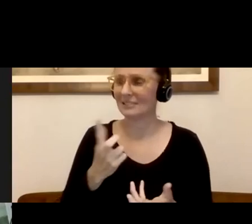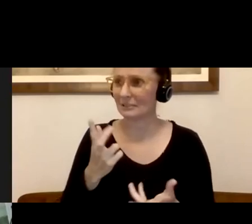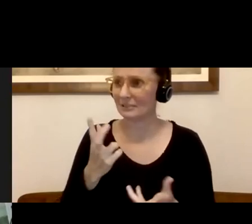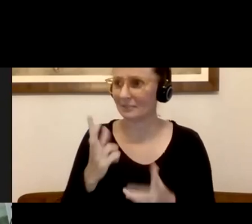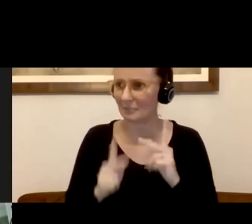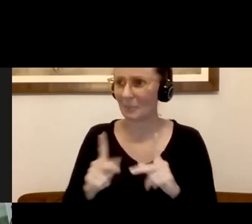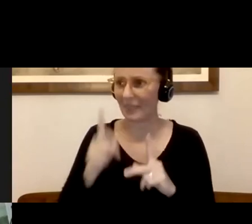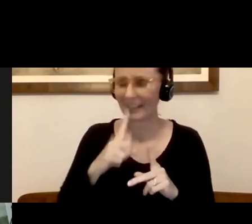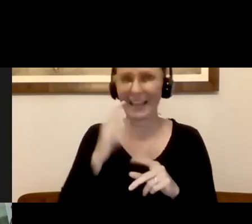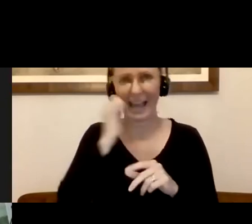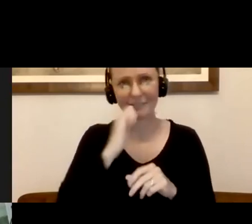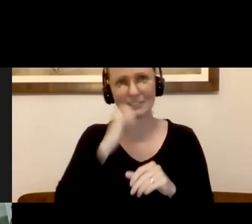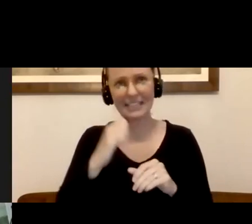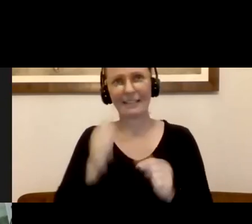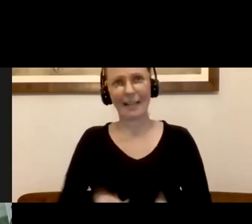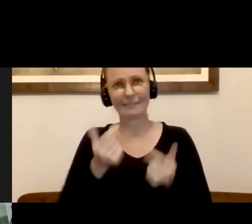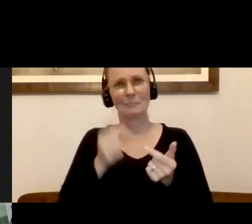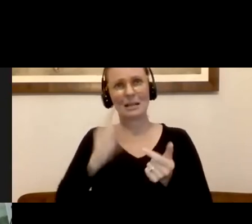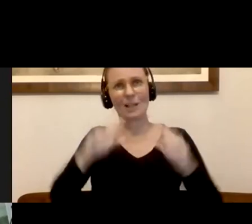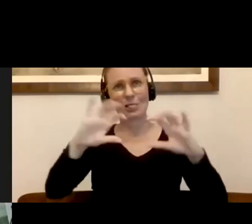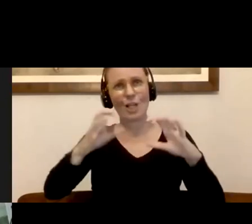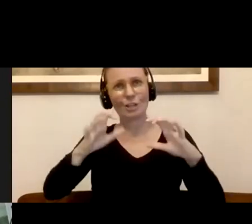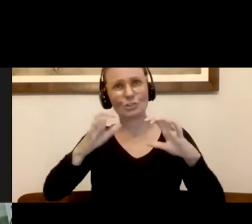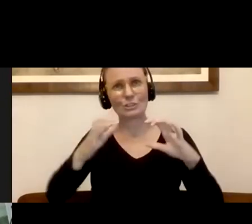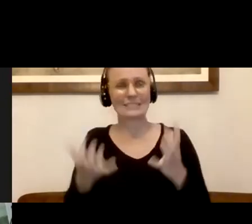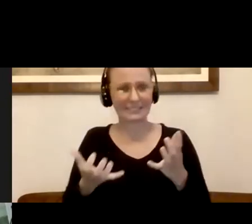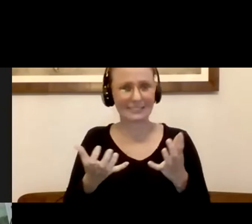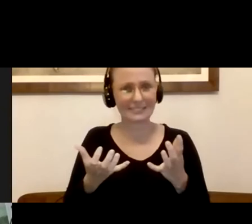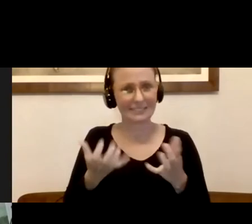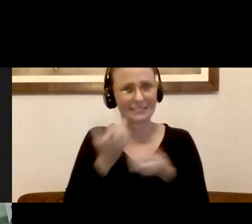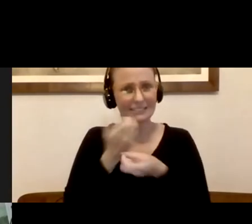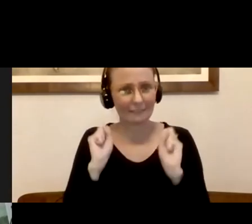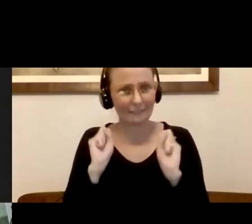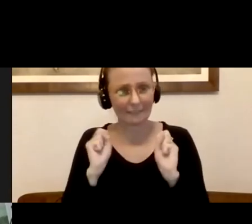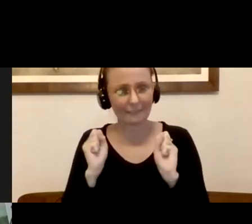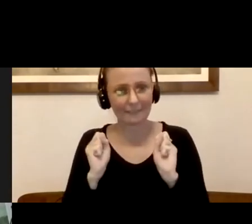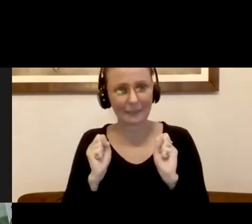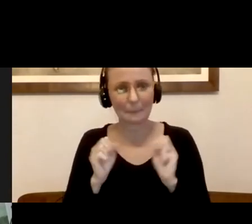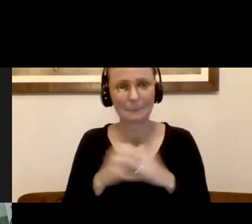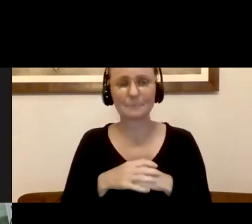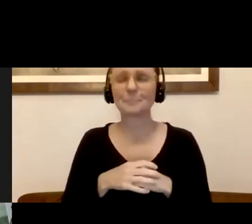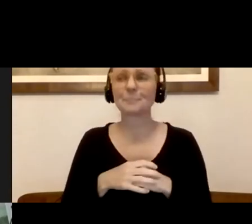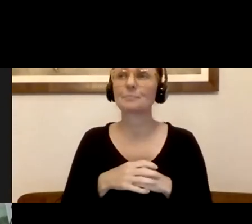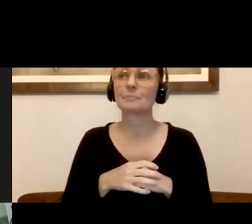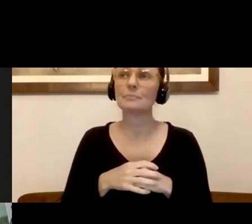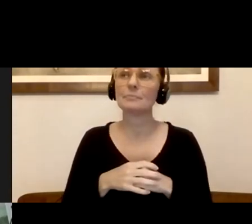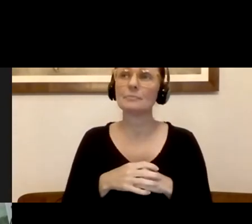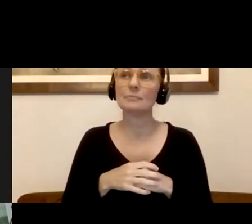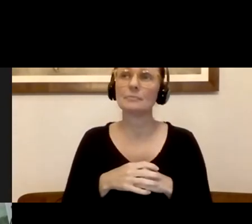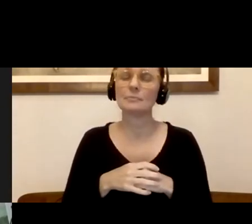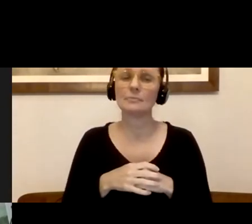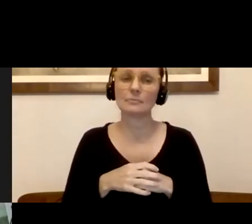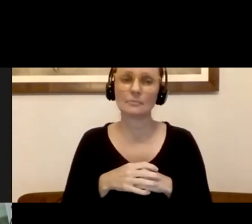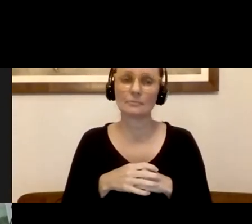about how can we ensure our safe social distancing and proper sanitation hygiene, uh, without making these types of changes.